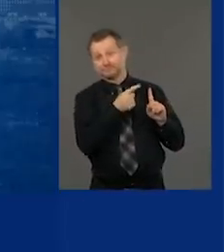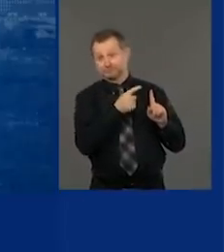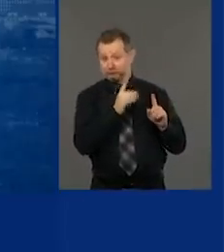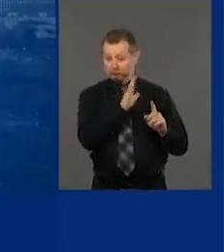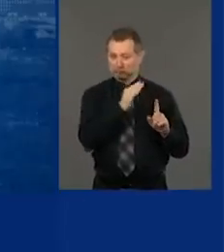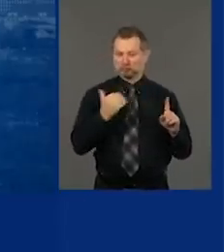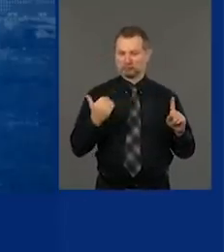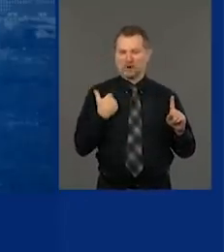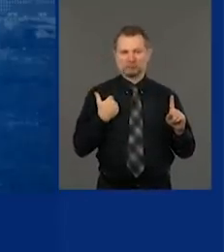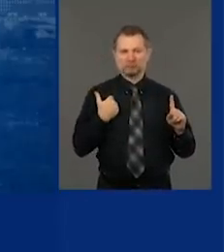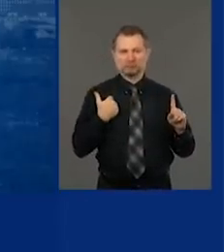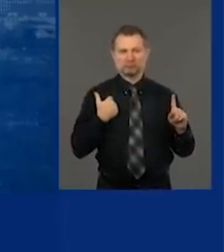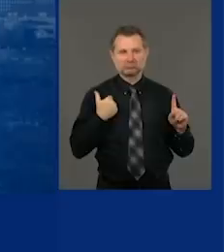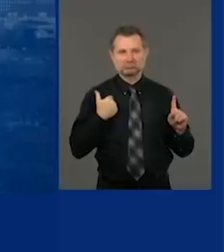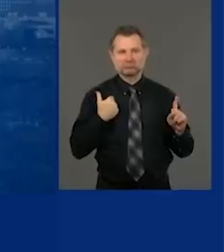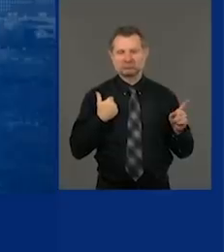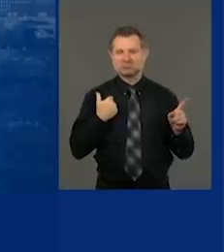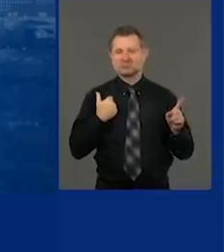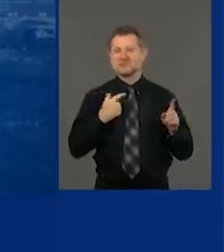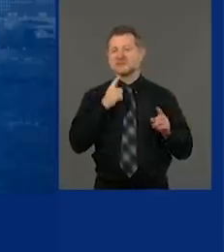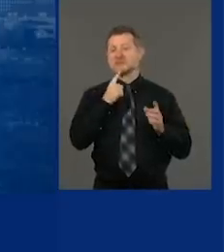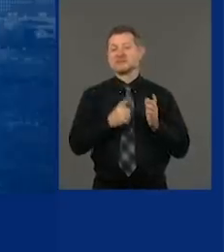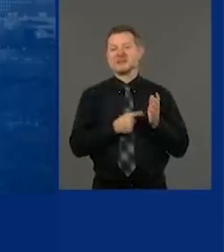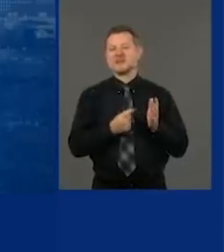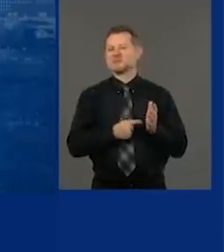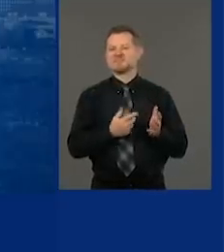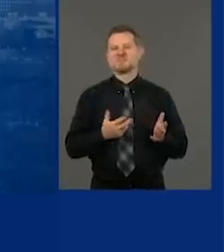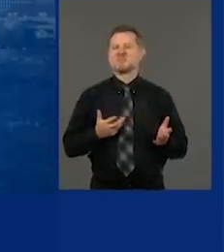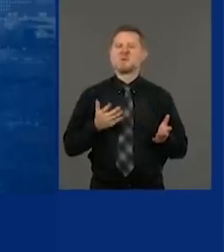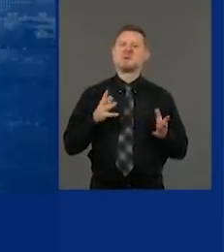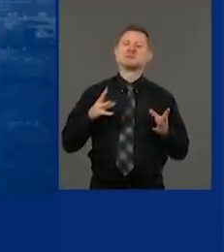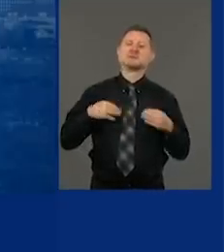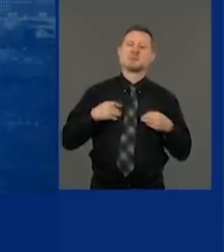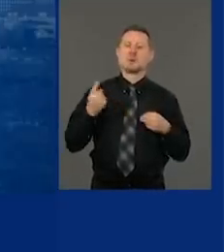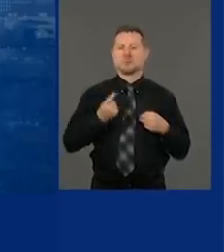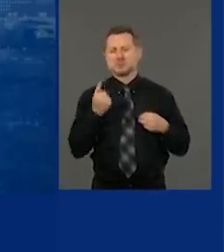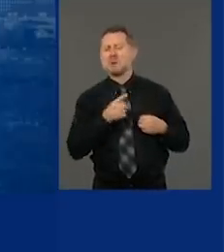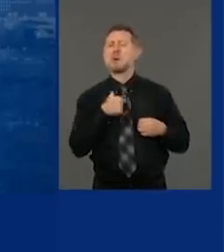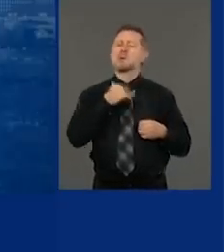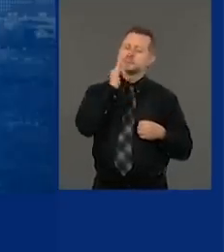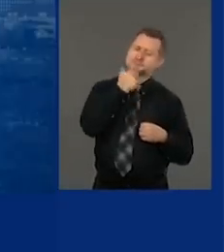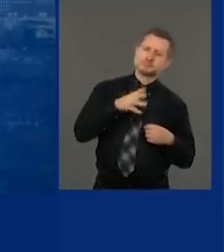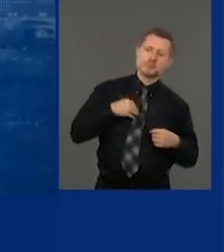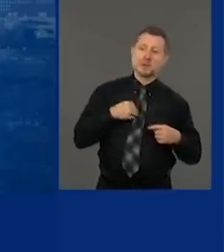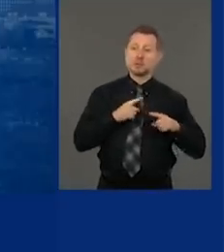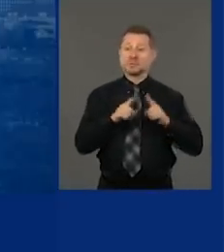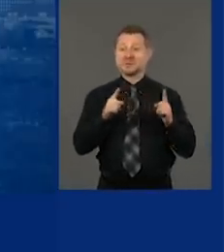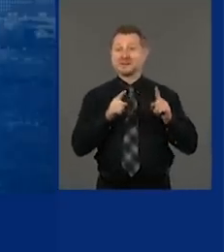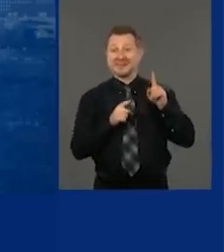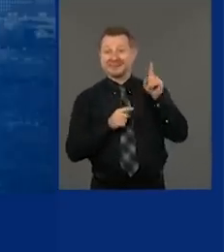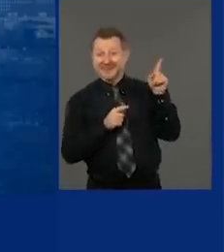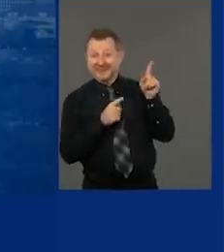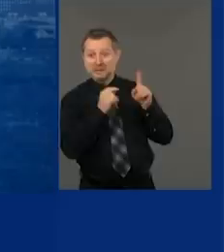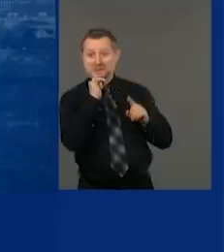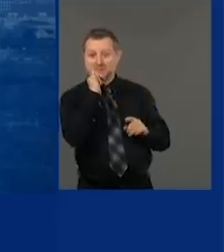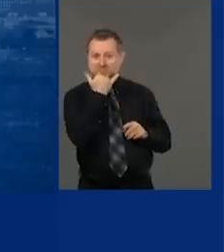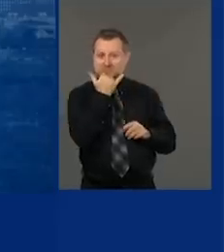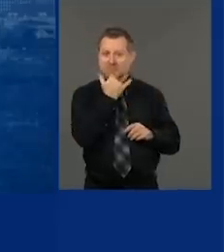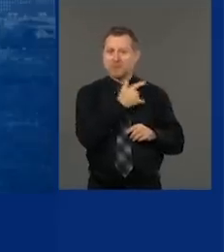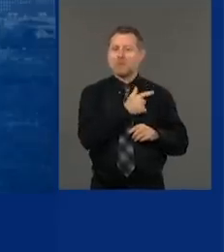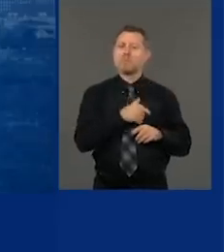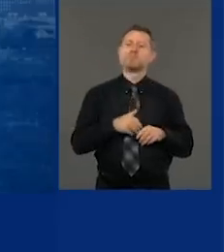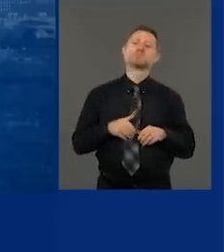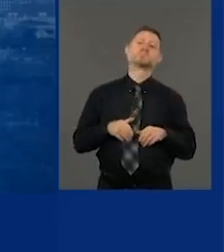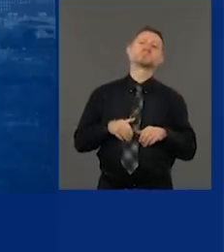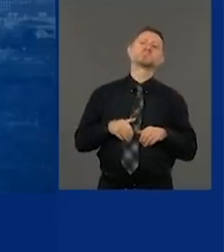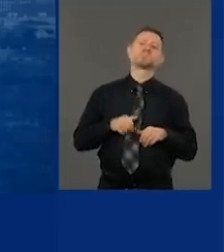it is the federal government. Sometimes it is what it is. And this has been gross negligence. They